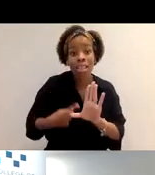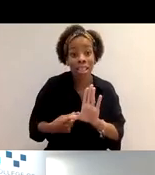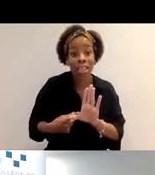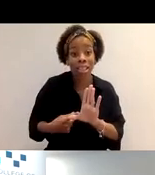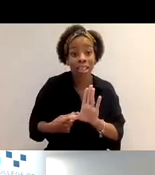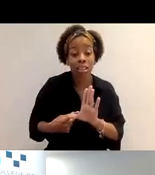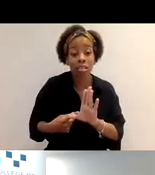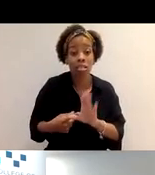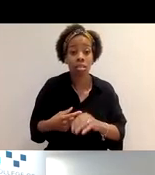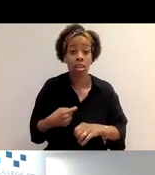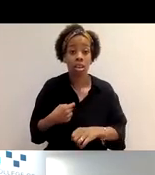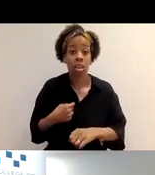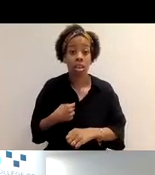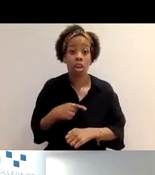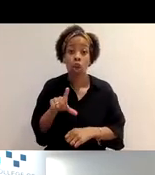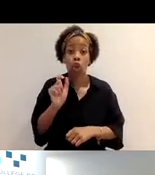is filter it.